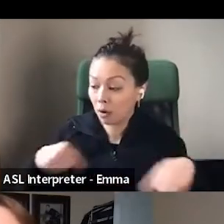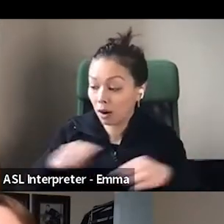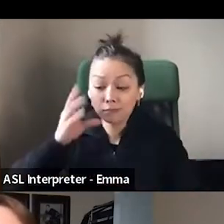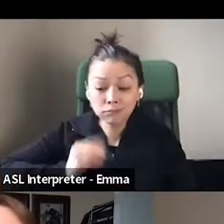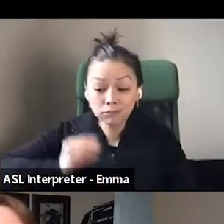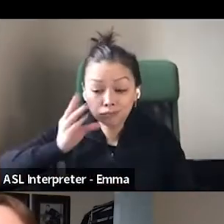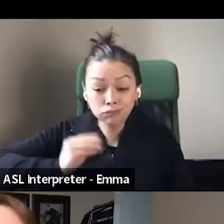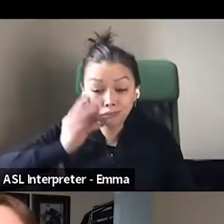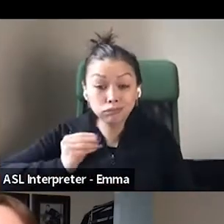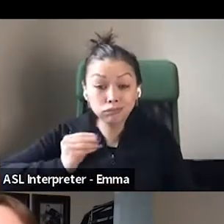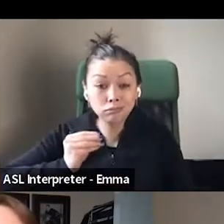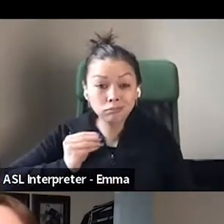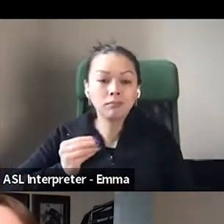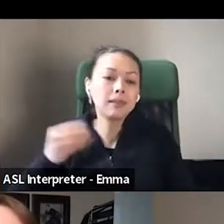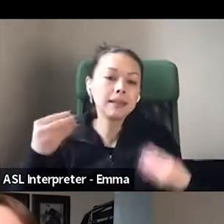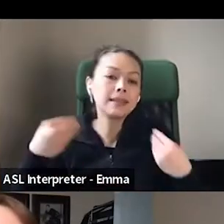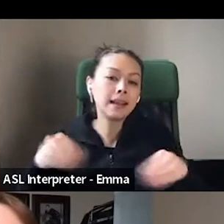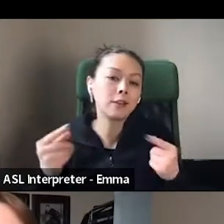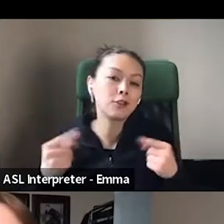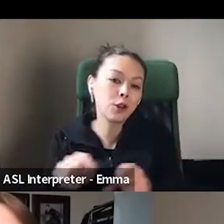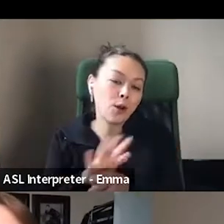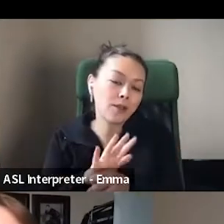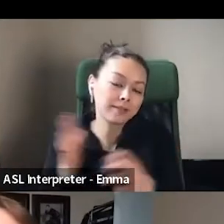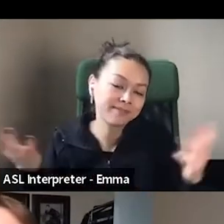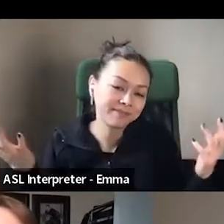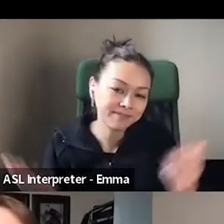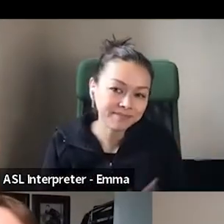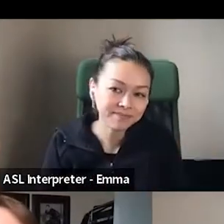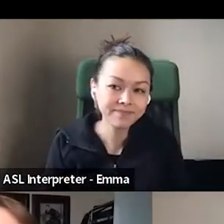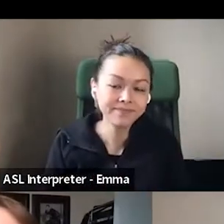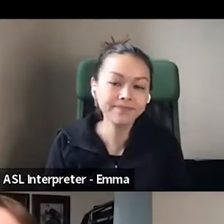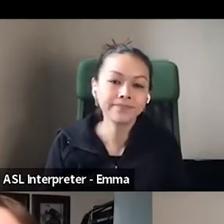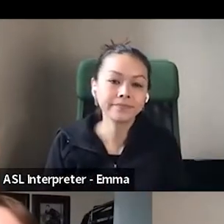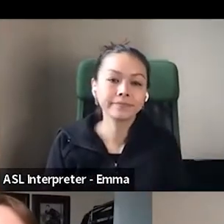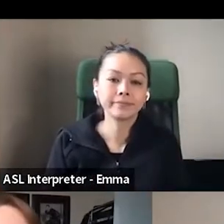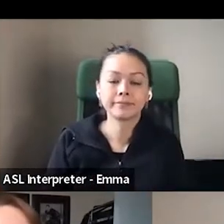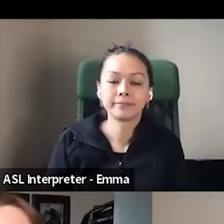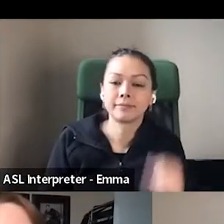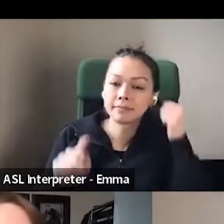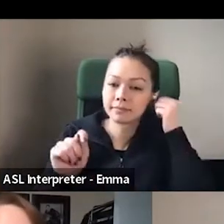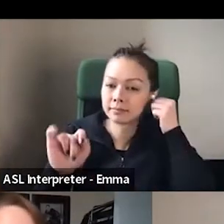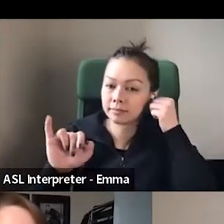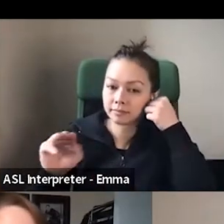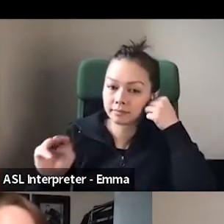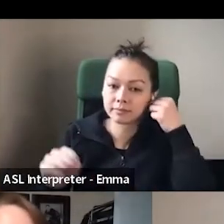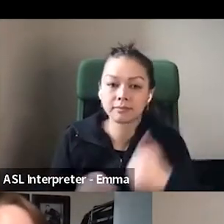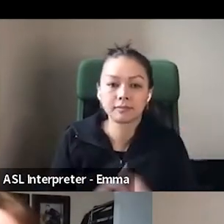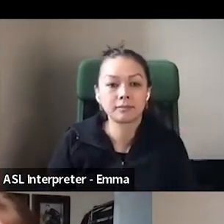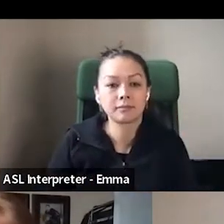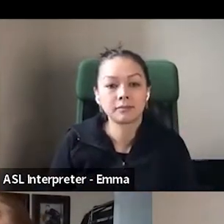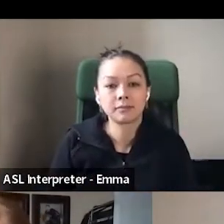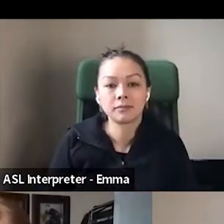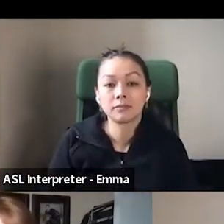Probably a good place to start in book selling. You can only go up from here, right?